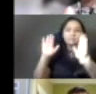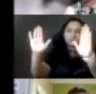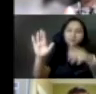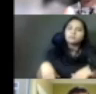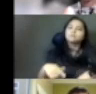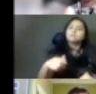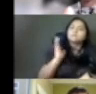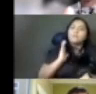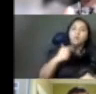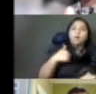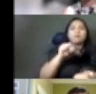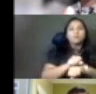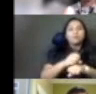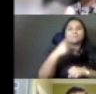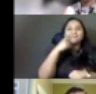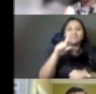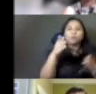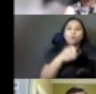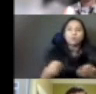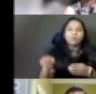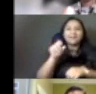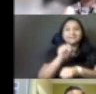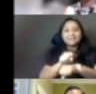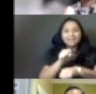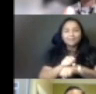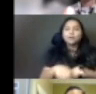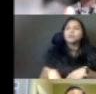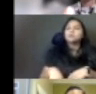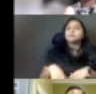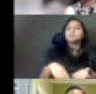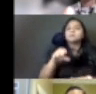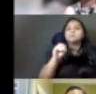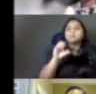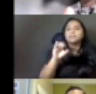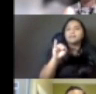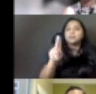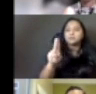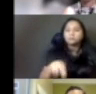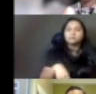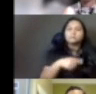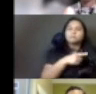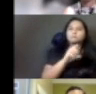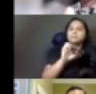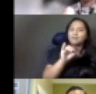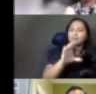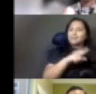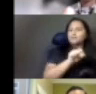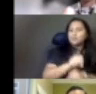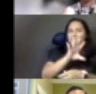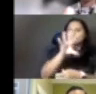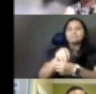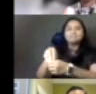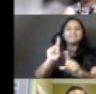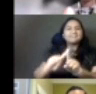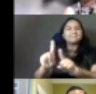SEIU. Eric, my colleague, also works for CTA. We know how important so many of these